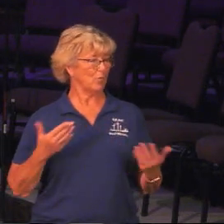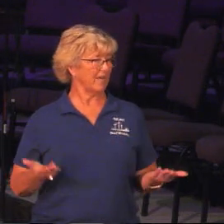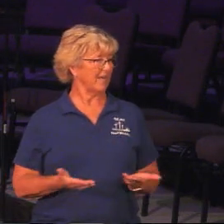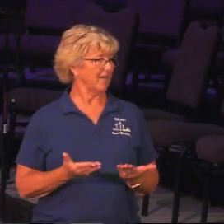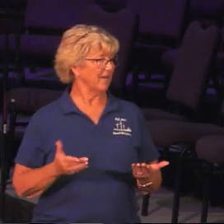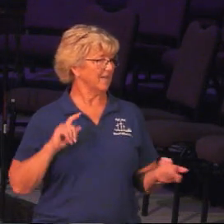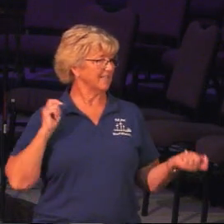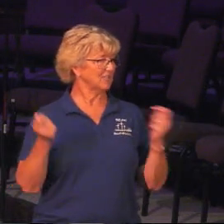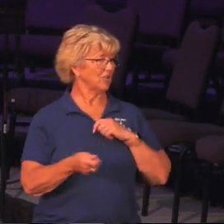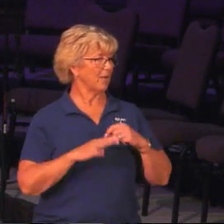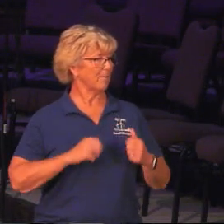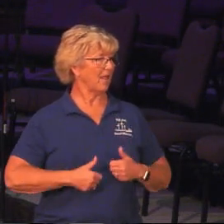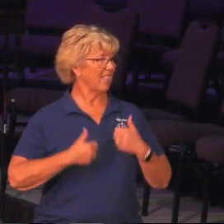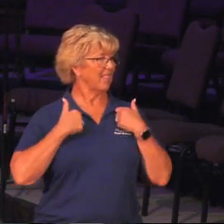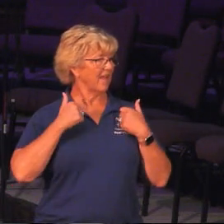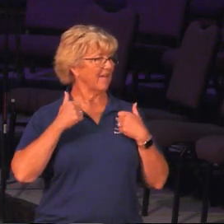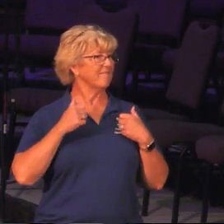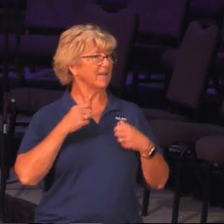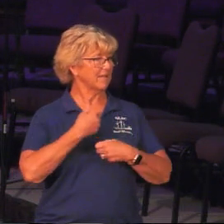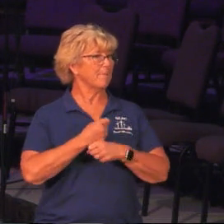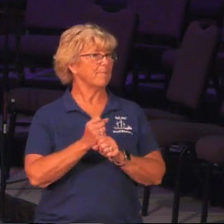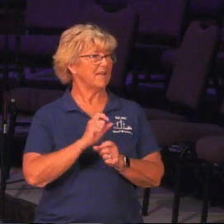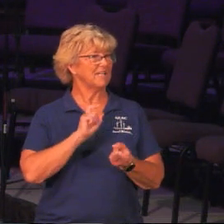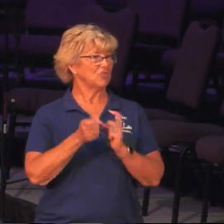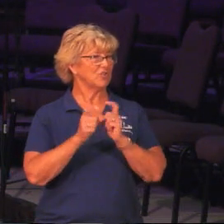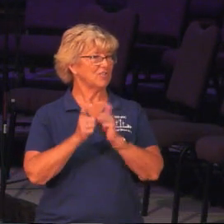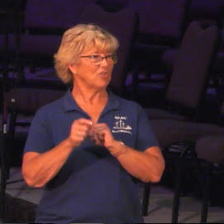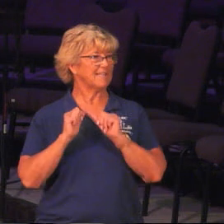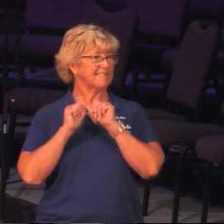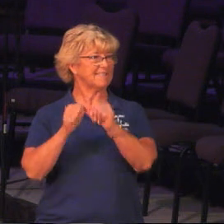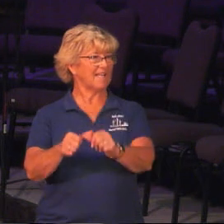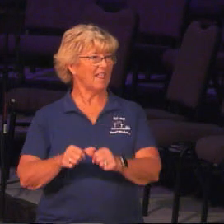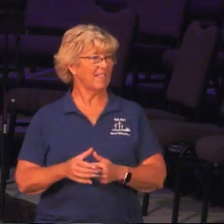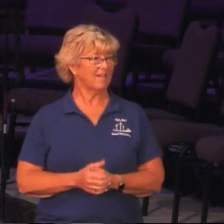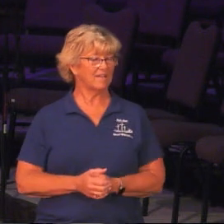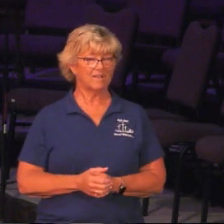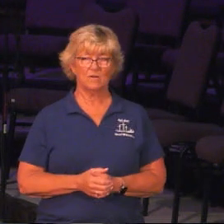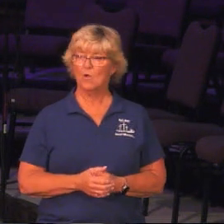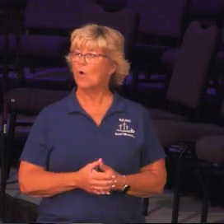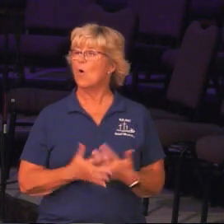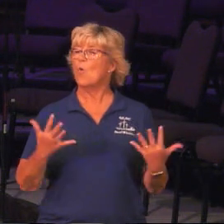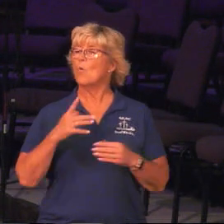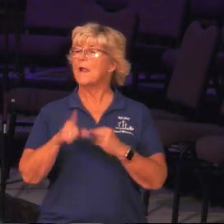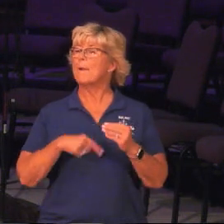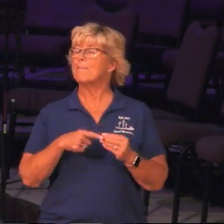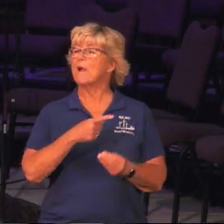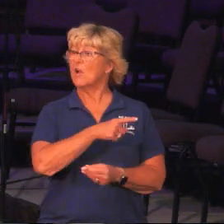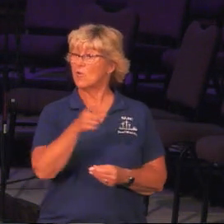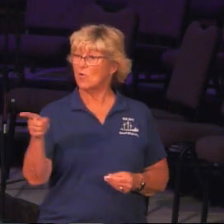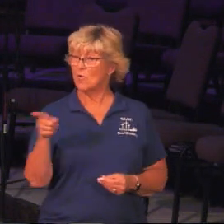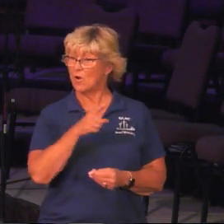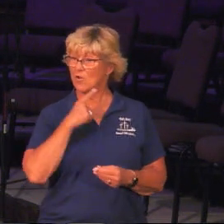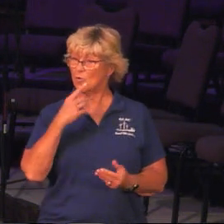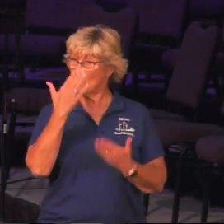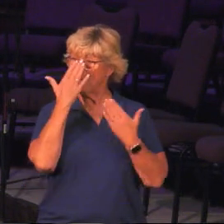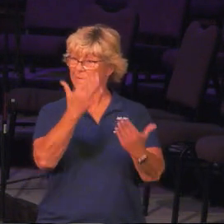changed my life forever, and it's still making changes. So, what about you? Are you obedient?